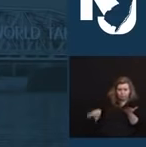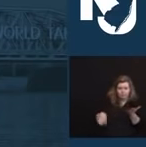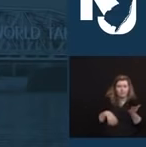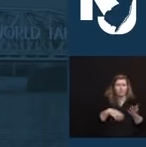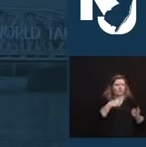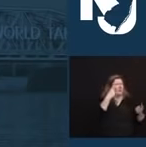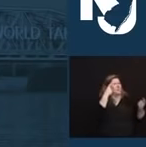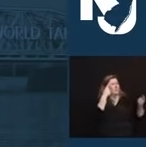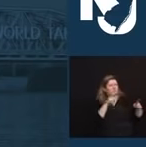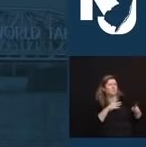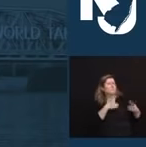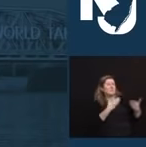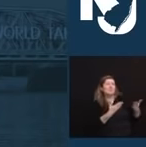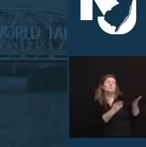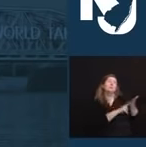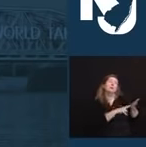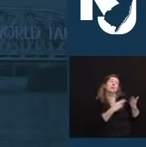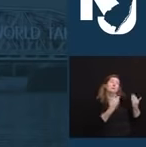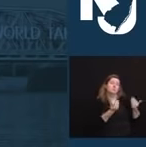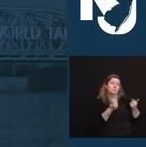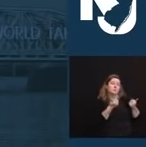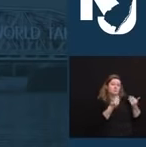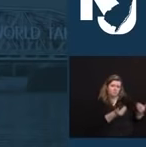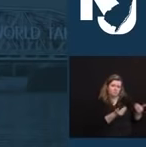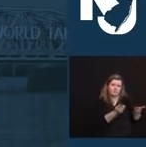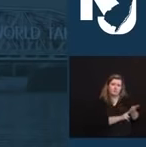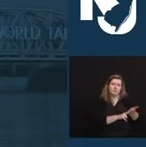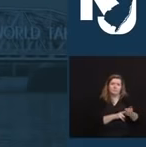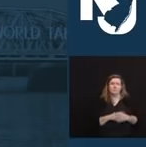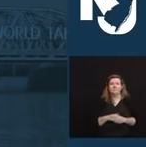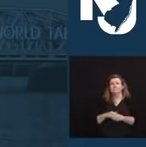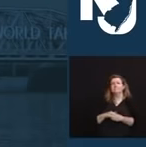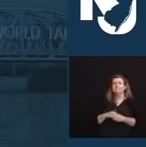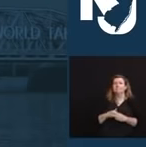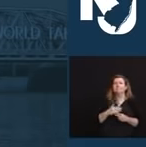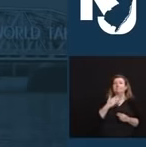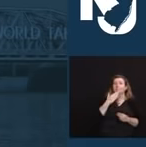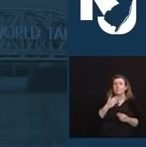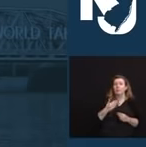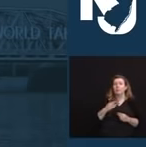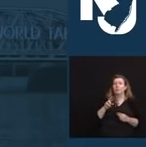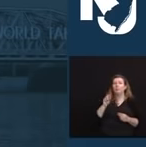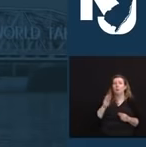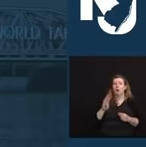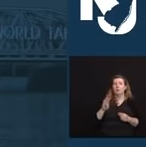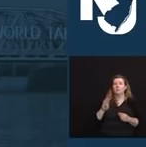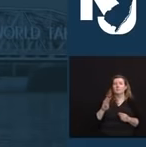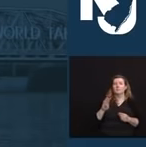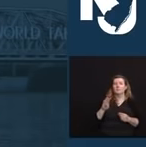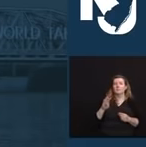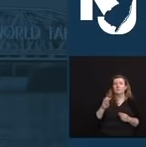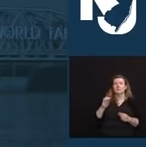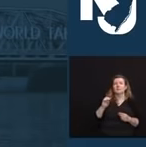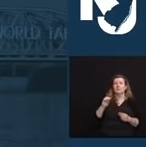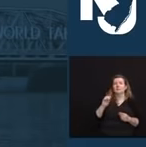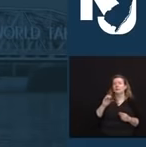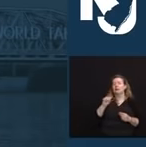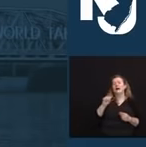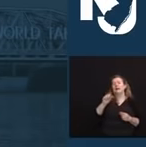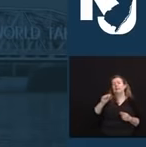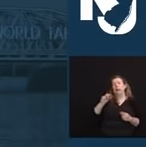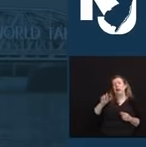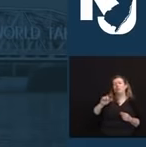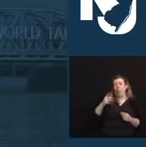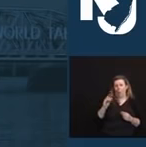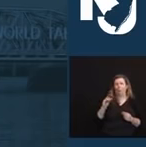back to the unemployment challenges and thank Labor Commissioner Rob Acero-Angelo and his entire team who continue to do all they can to reach